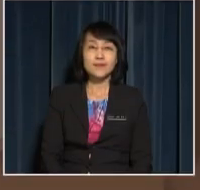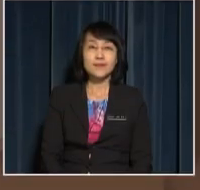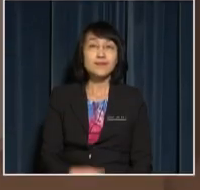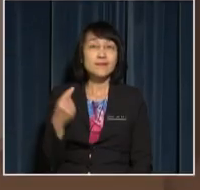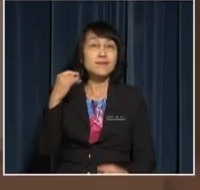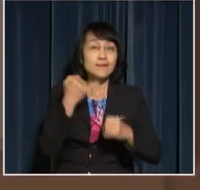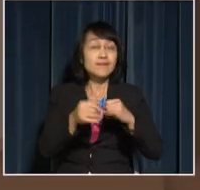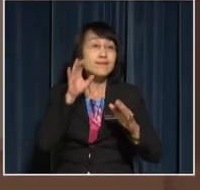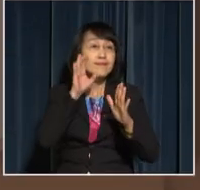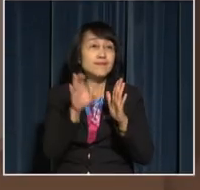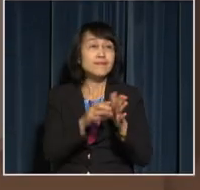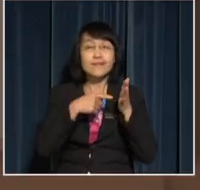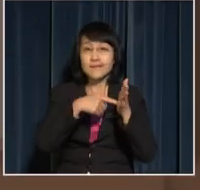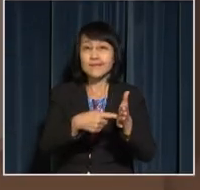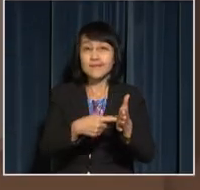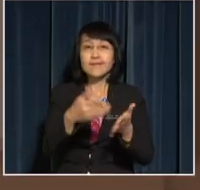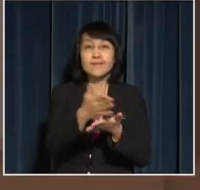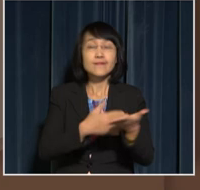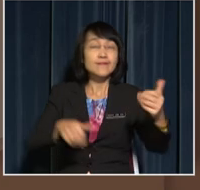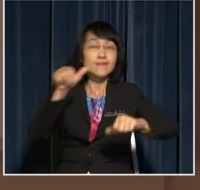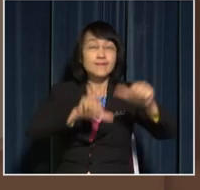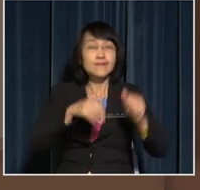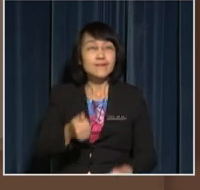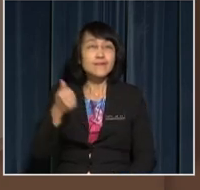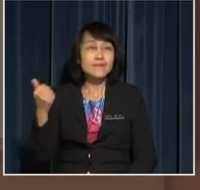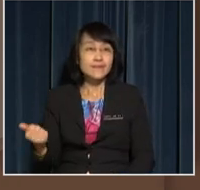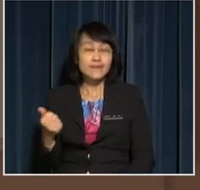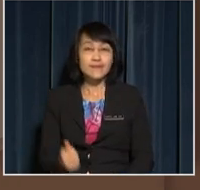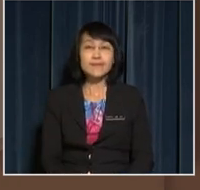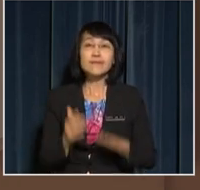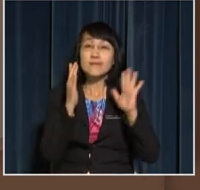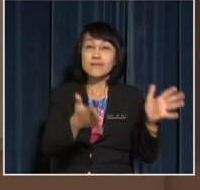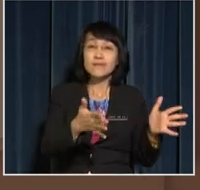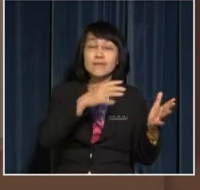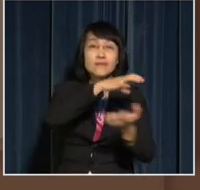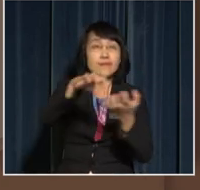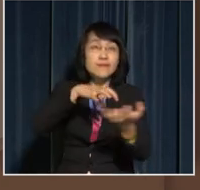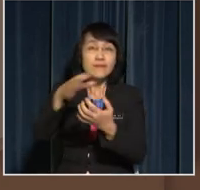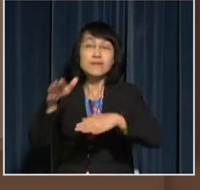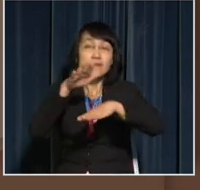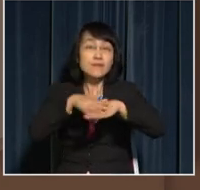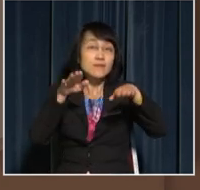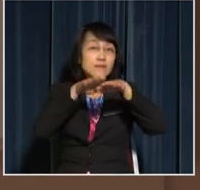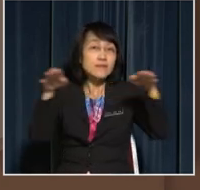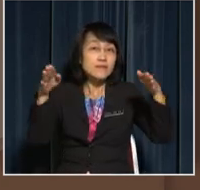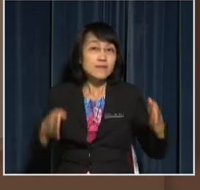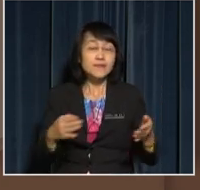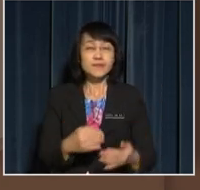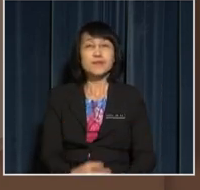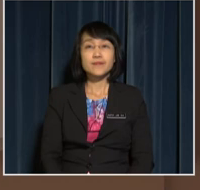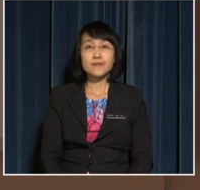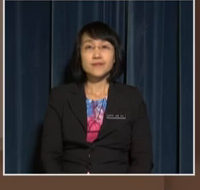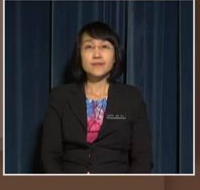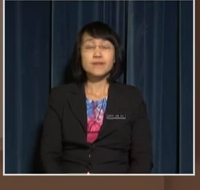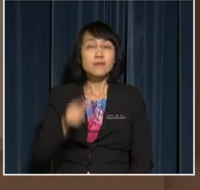The last picture shows some science apparatus that have been left cluttered on the table